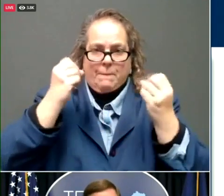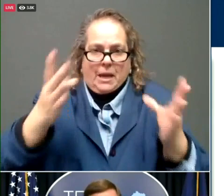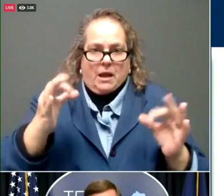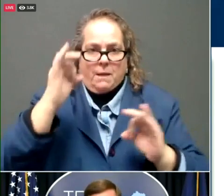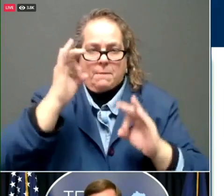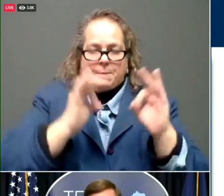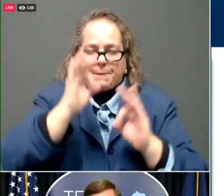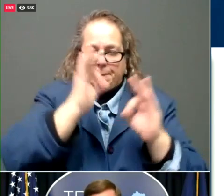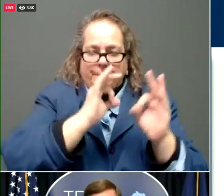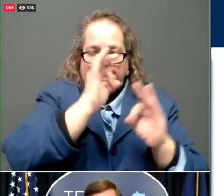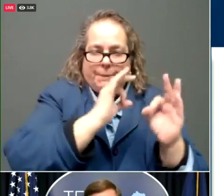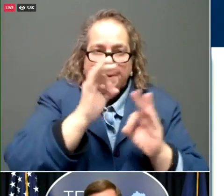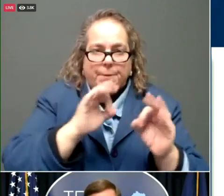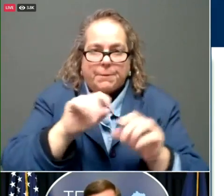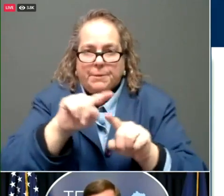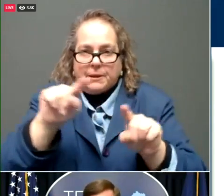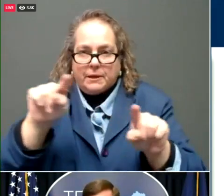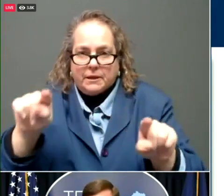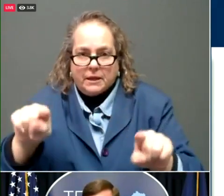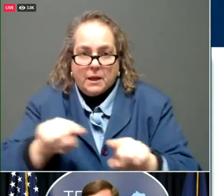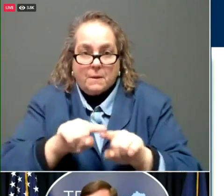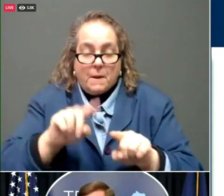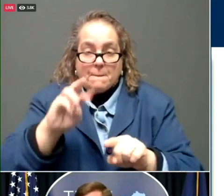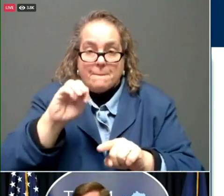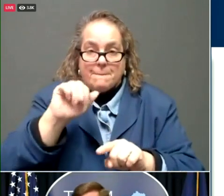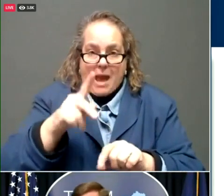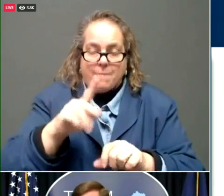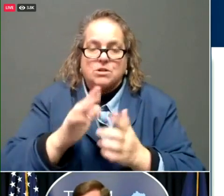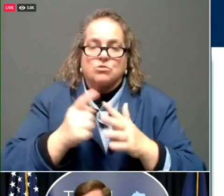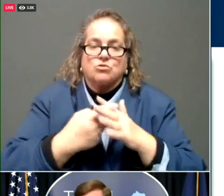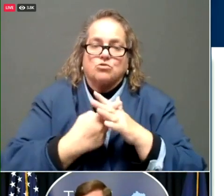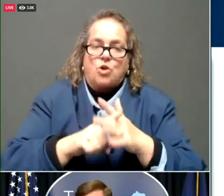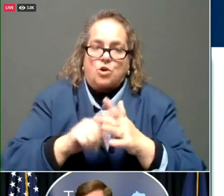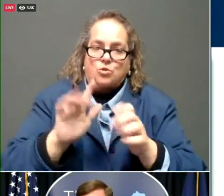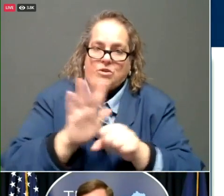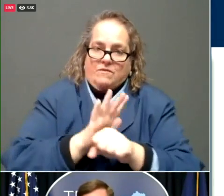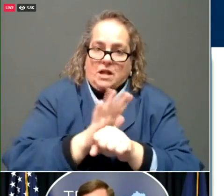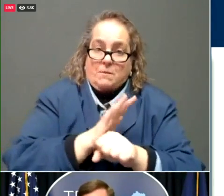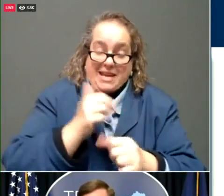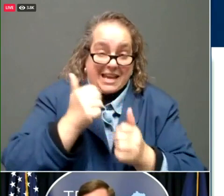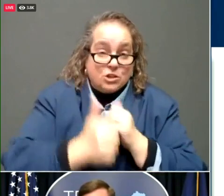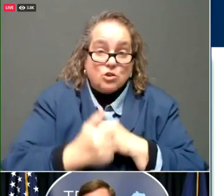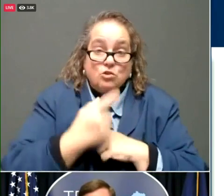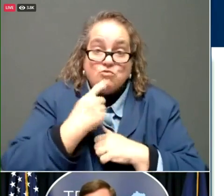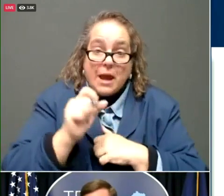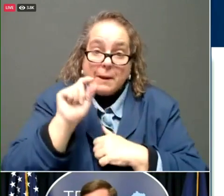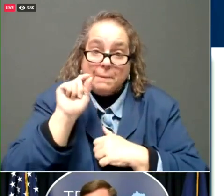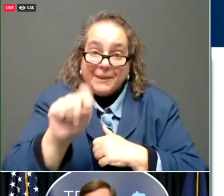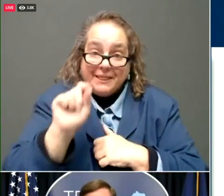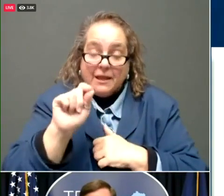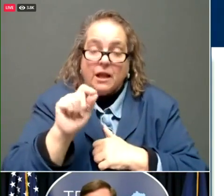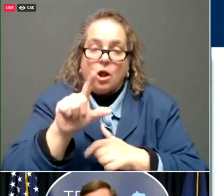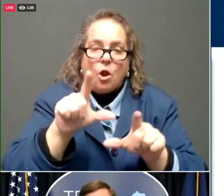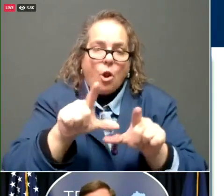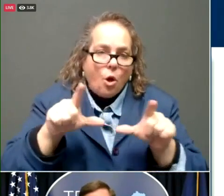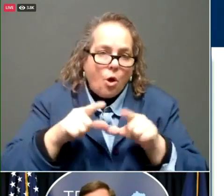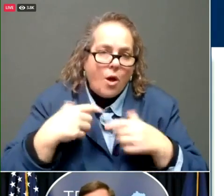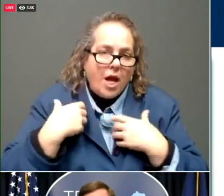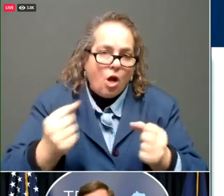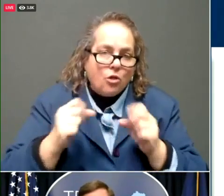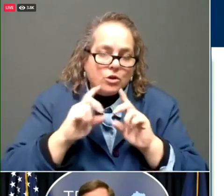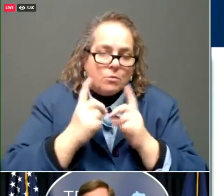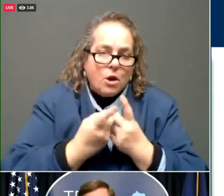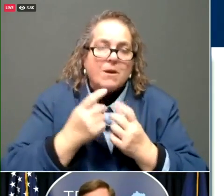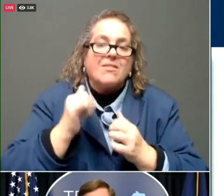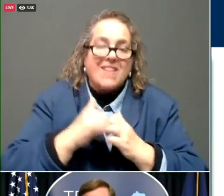As you can see, the map is filling up in each one of those red pins is a local health department that has brick and mortar